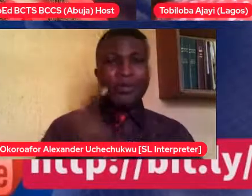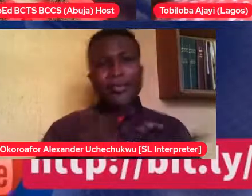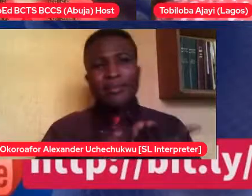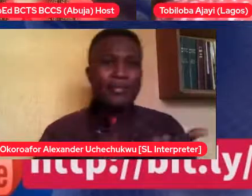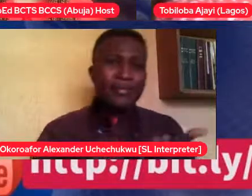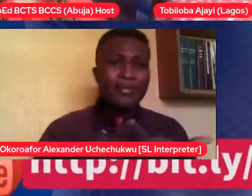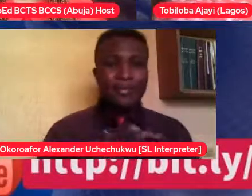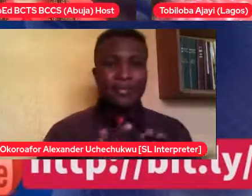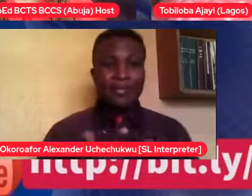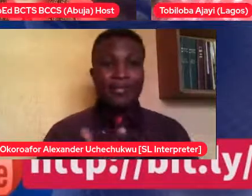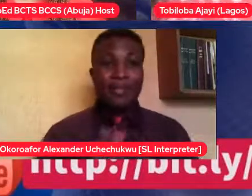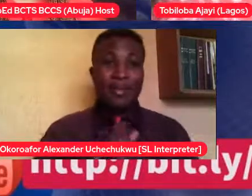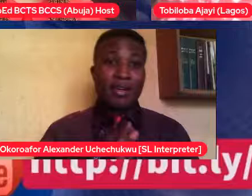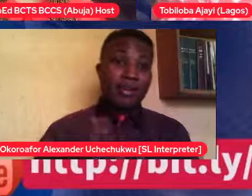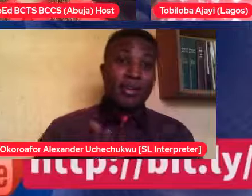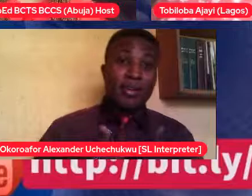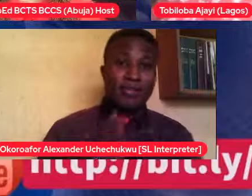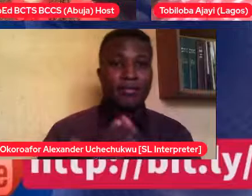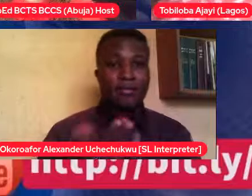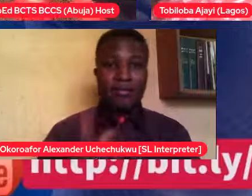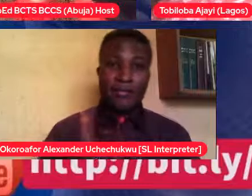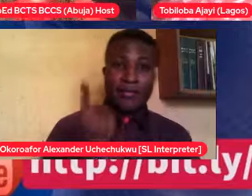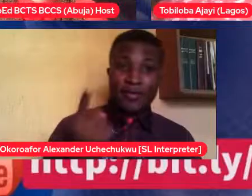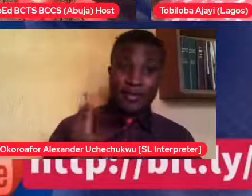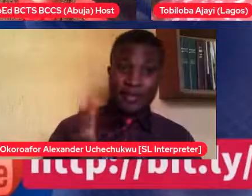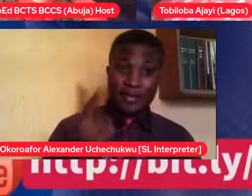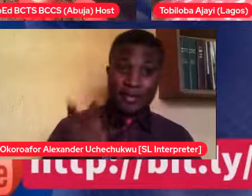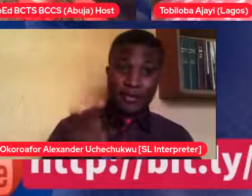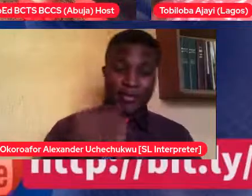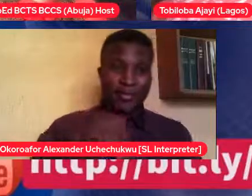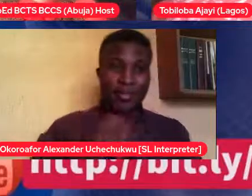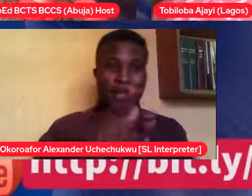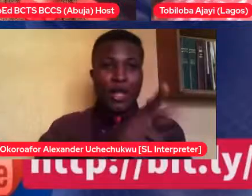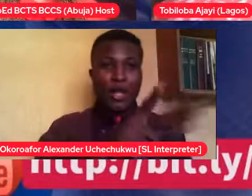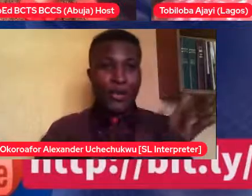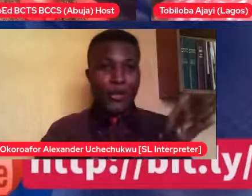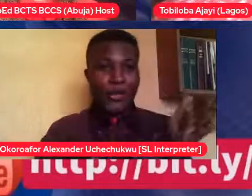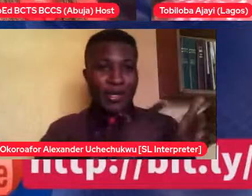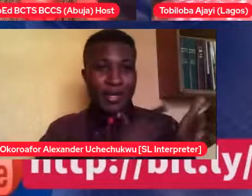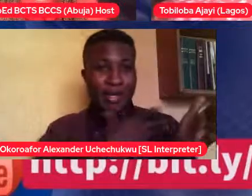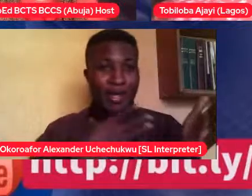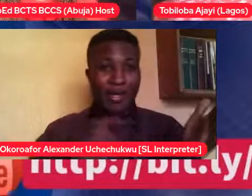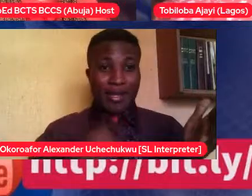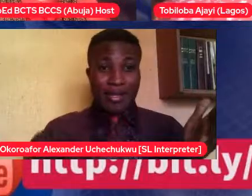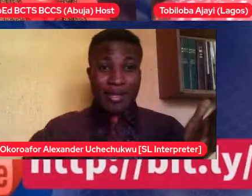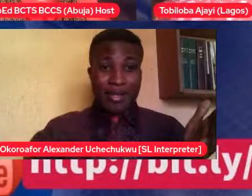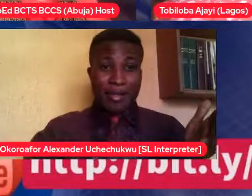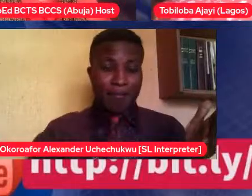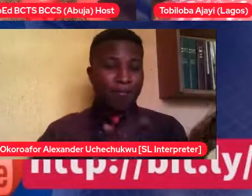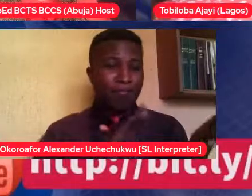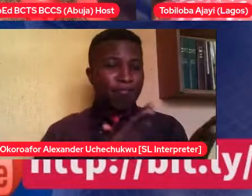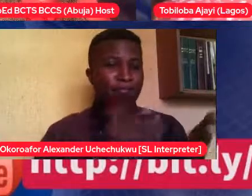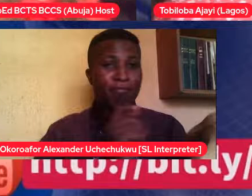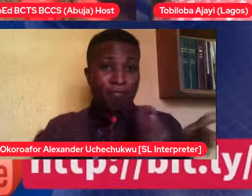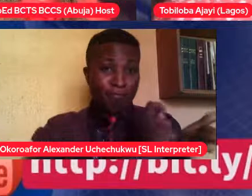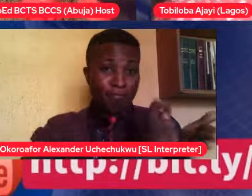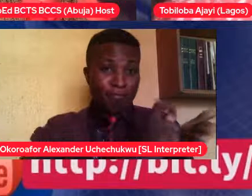have a first and a second degree in law. Um, and I'm a published author of four books and counting.